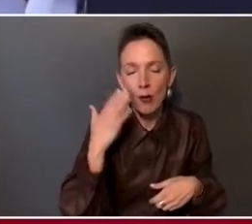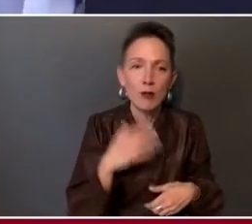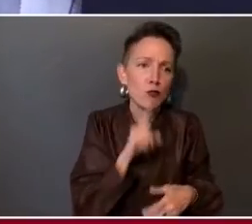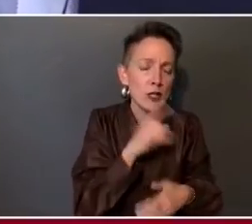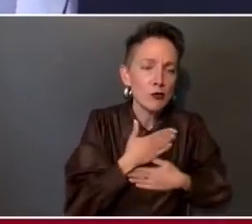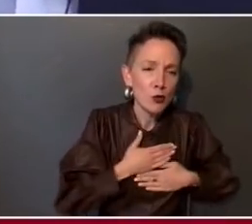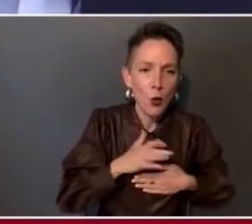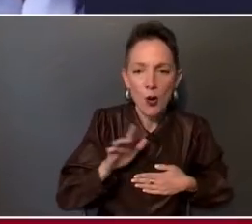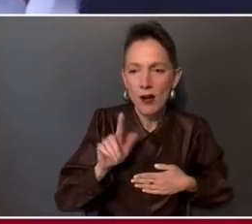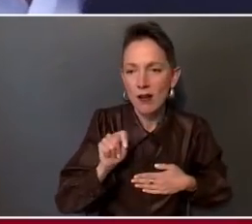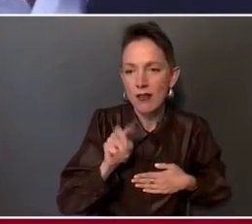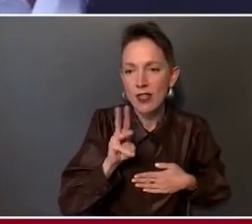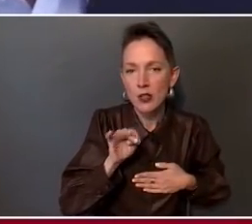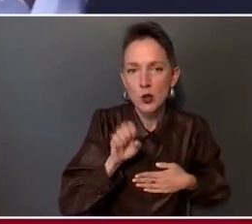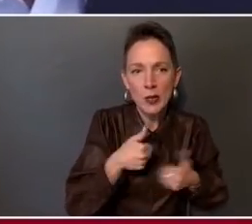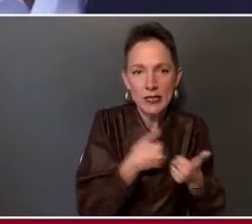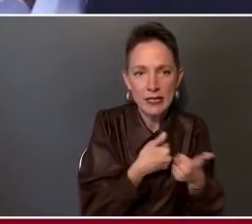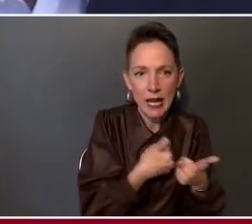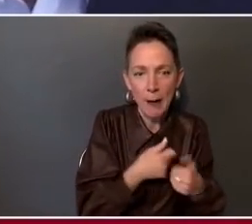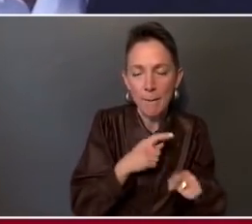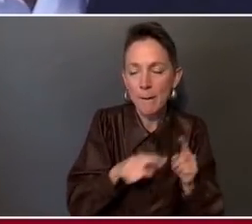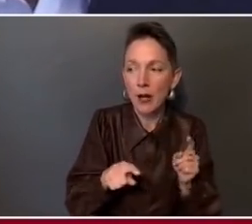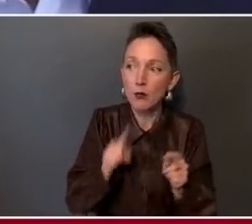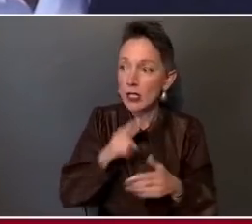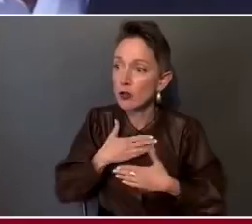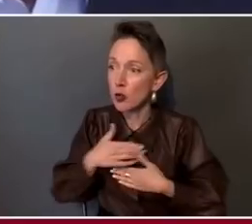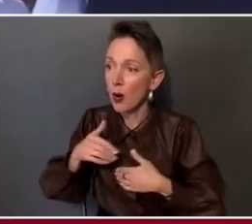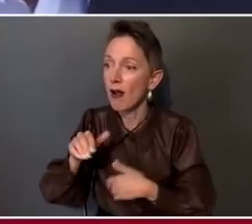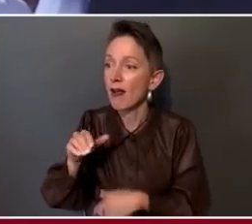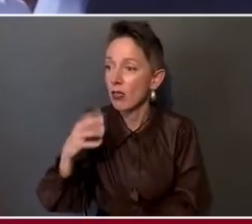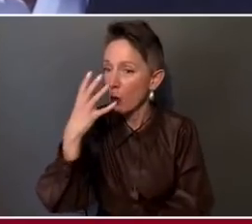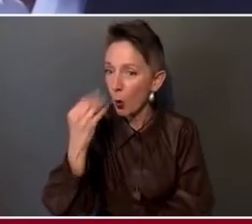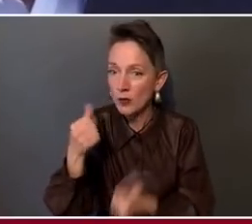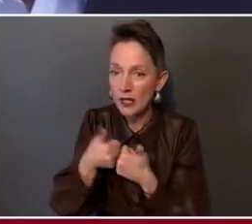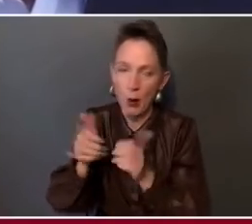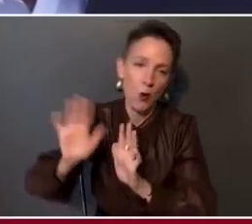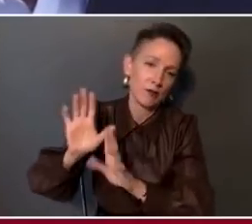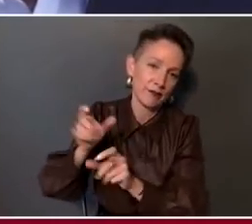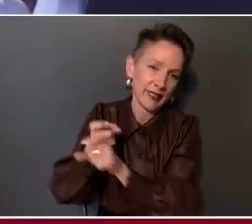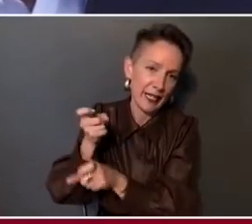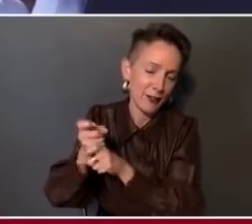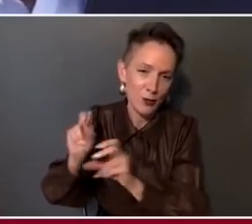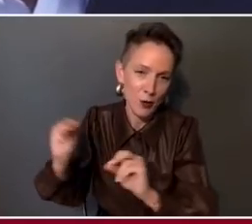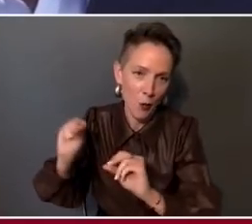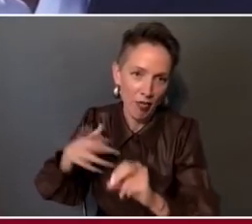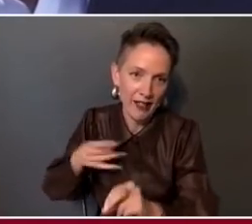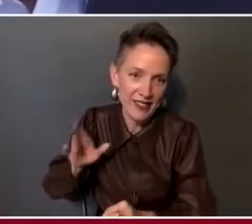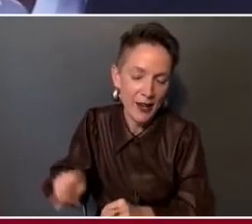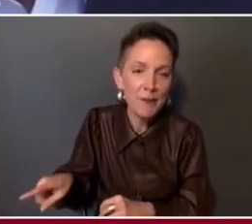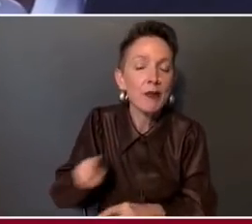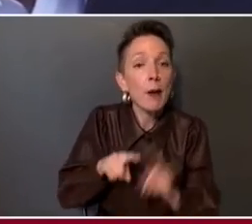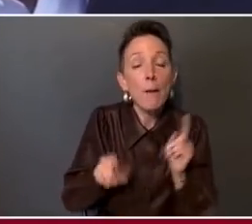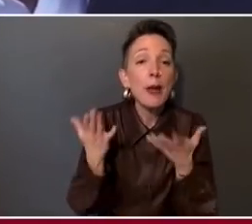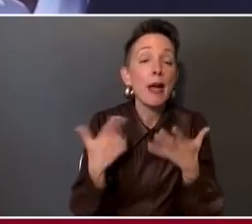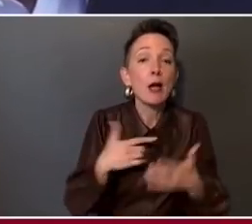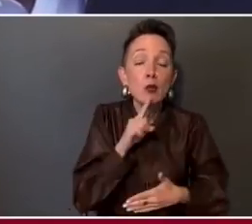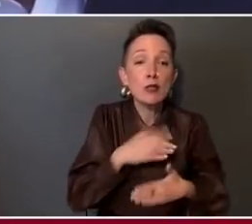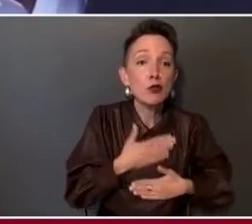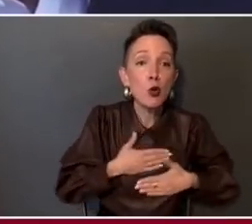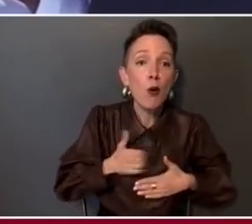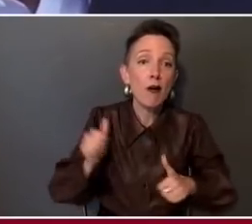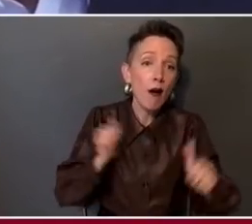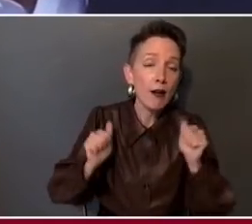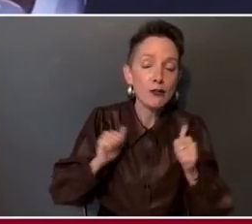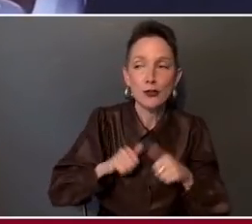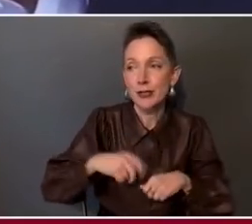But maybe I like, you know, going to a concert, an indoor concert that I just get so much pleasure out of, seeing my family at